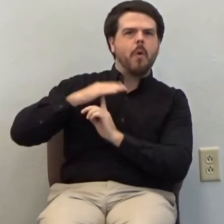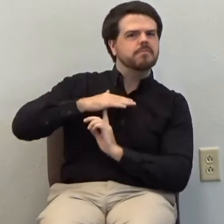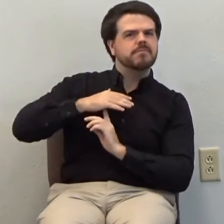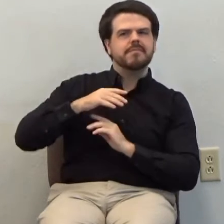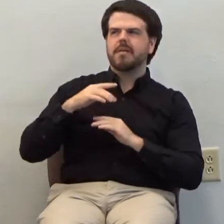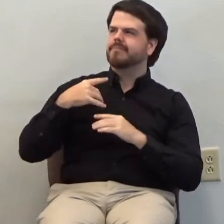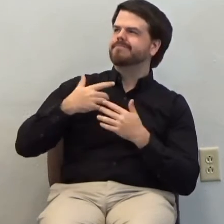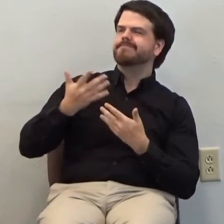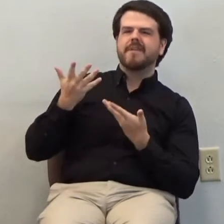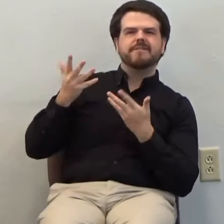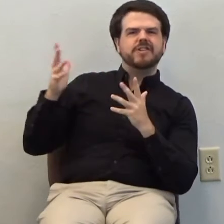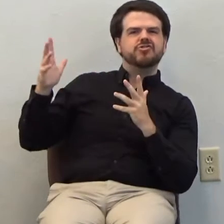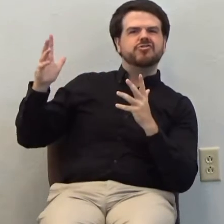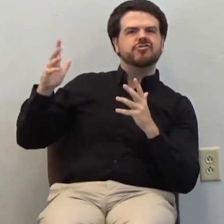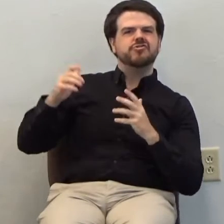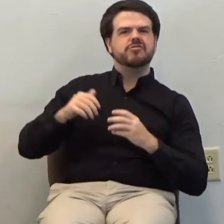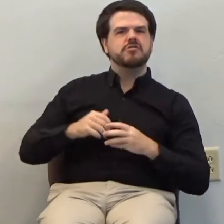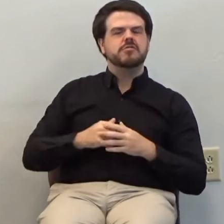tell me what to do.